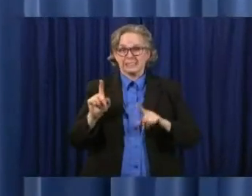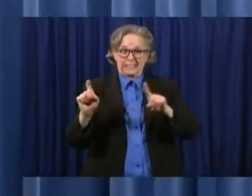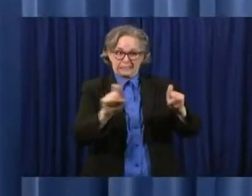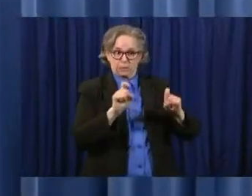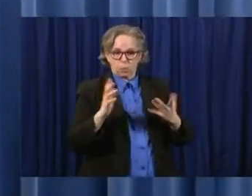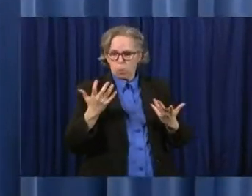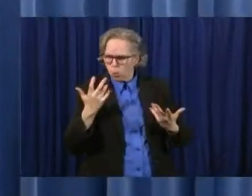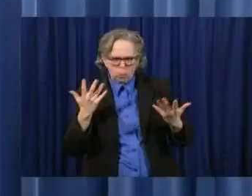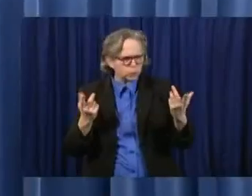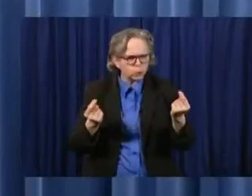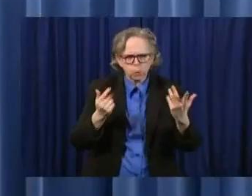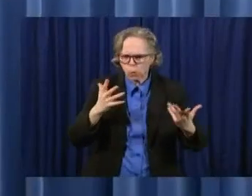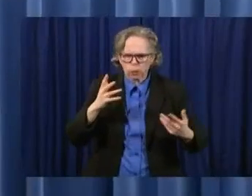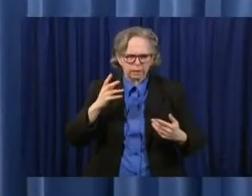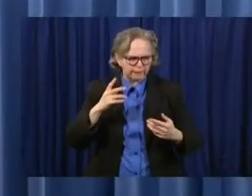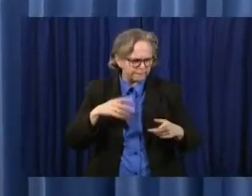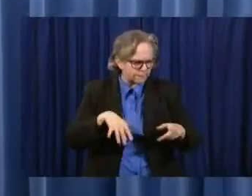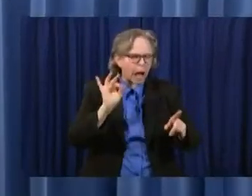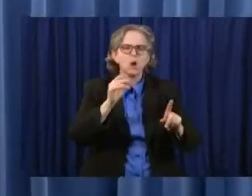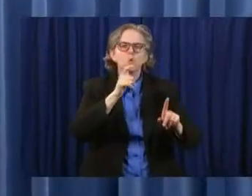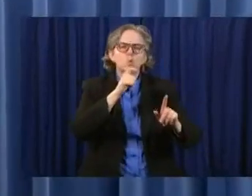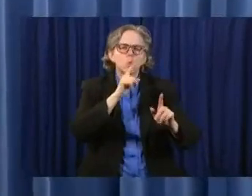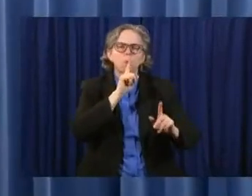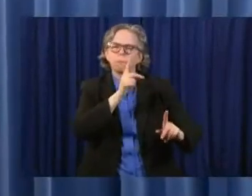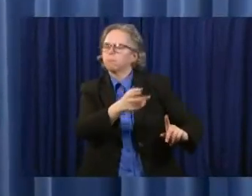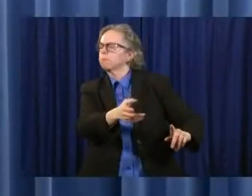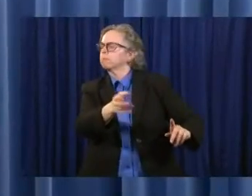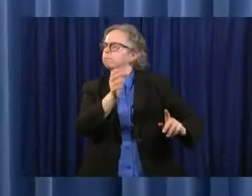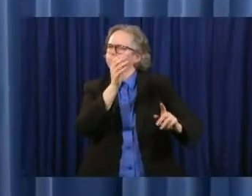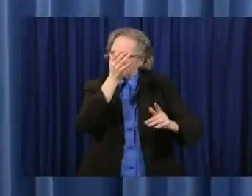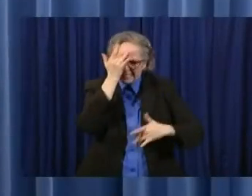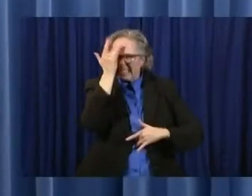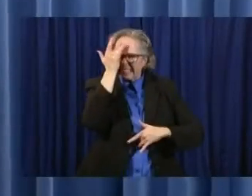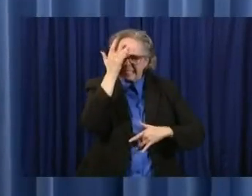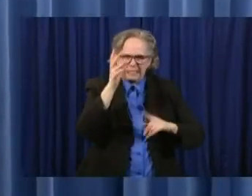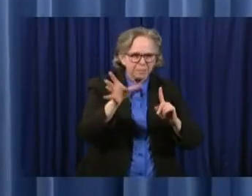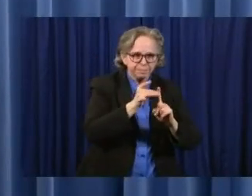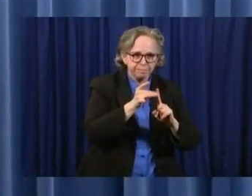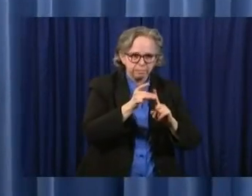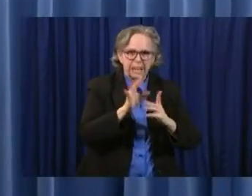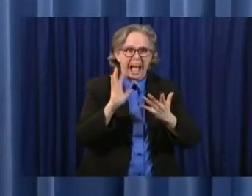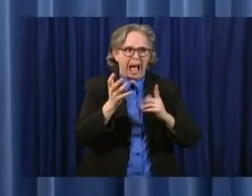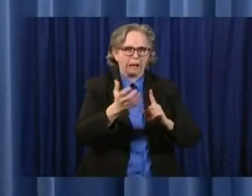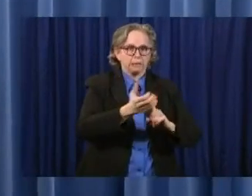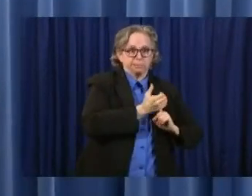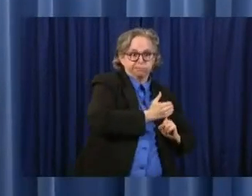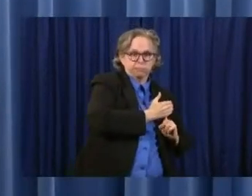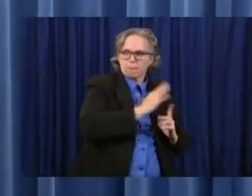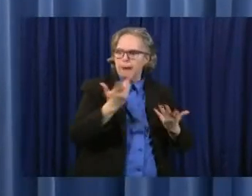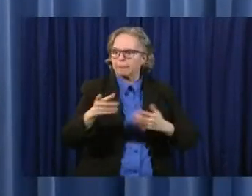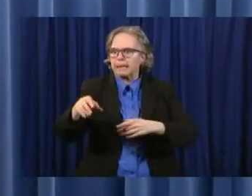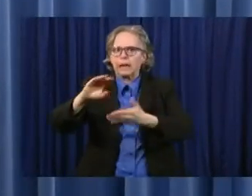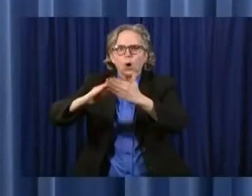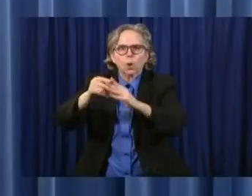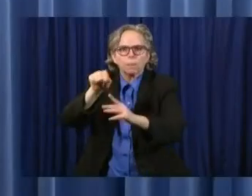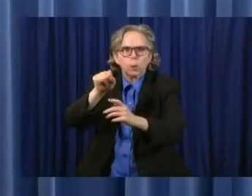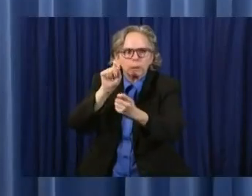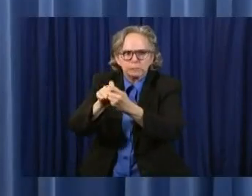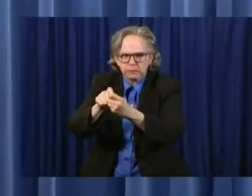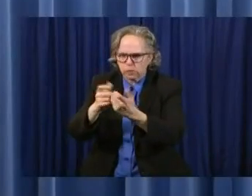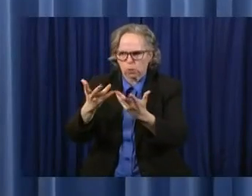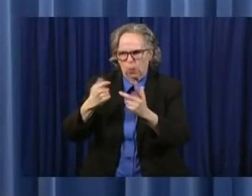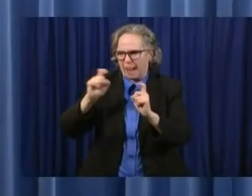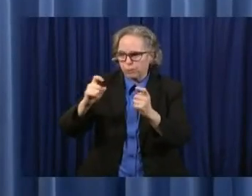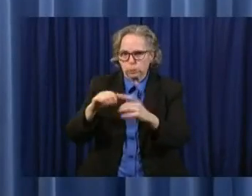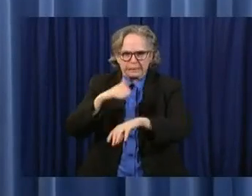isolate COVID-19 within a facility or community by separating otherwise healthy residents and workers from those who are infected.